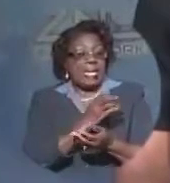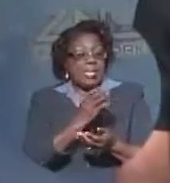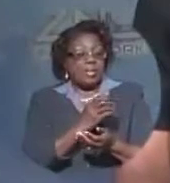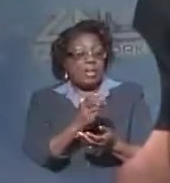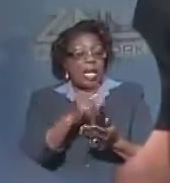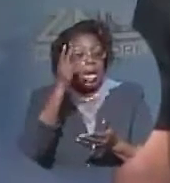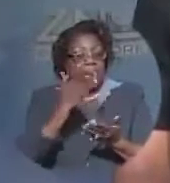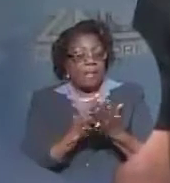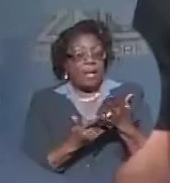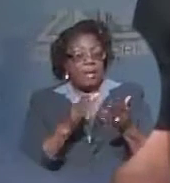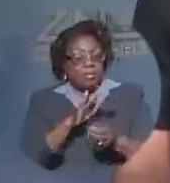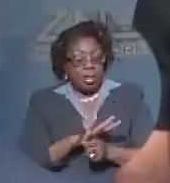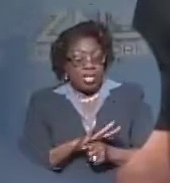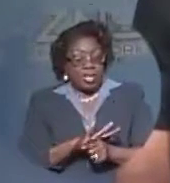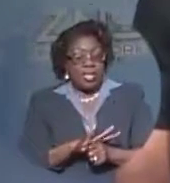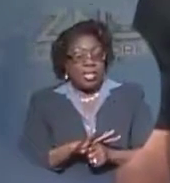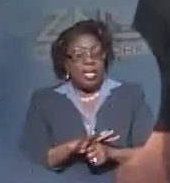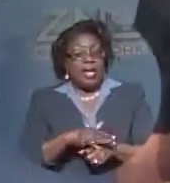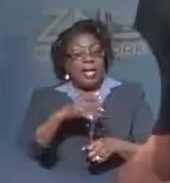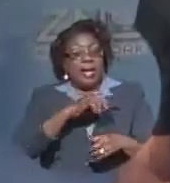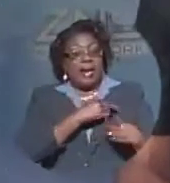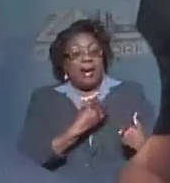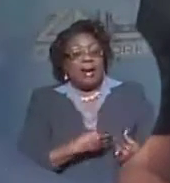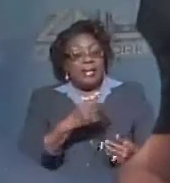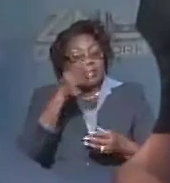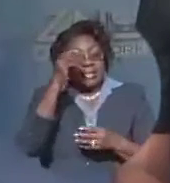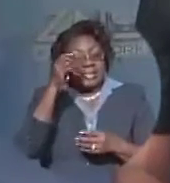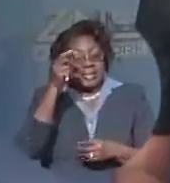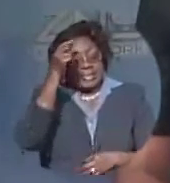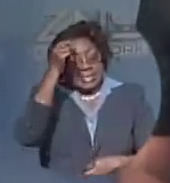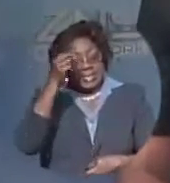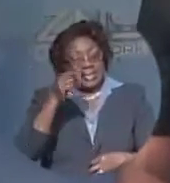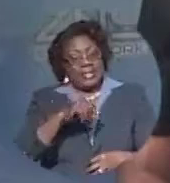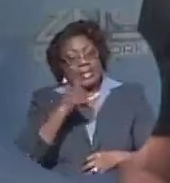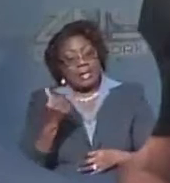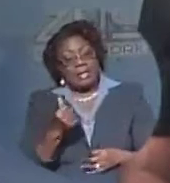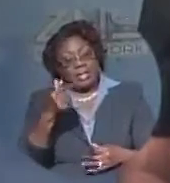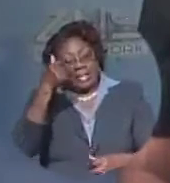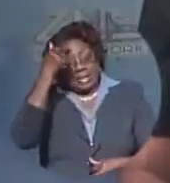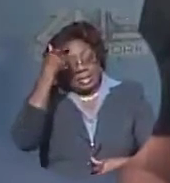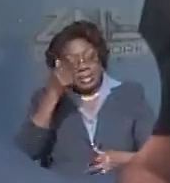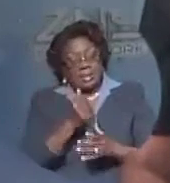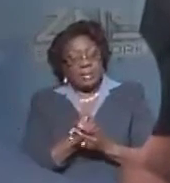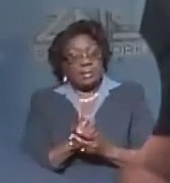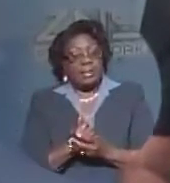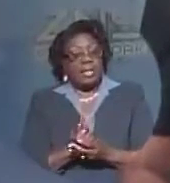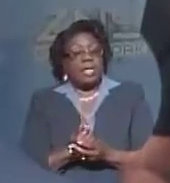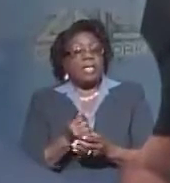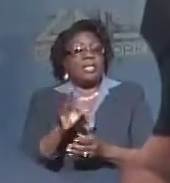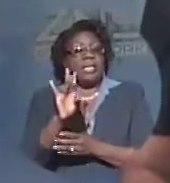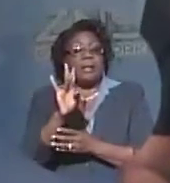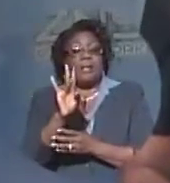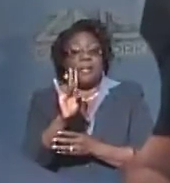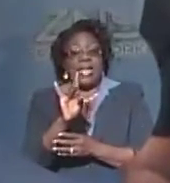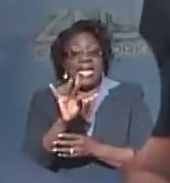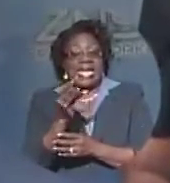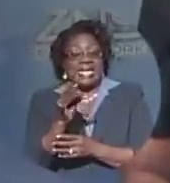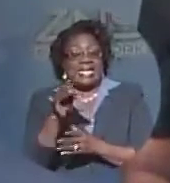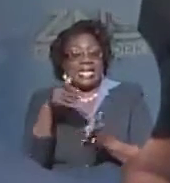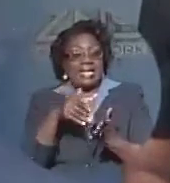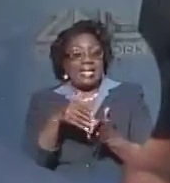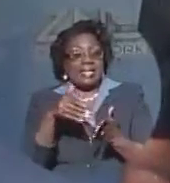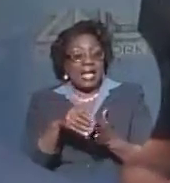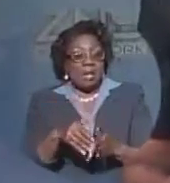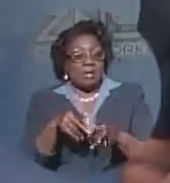hypertension, ischemic heart disease, major depression, prostate cancer and psychosis. Some 18,000 people currently